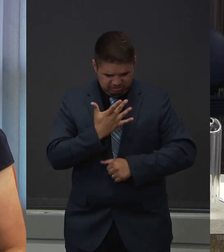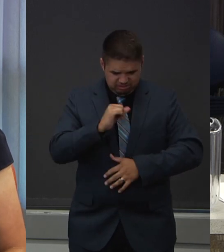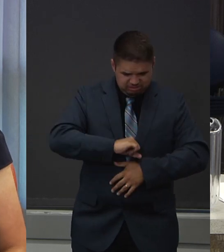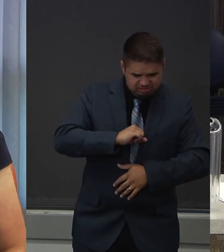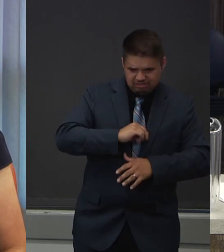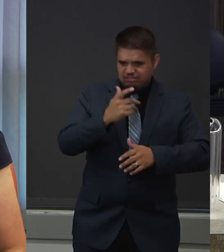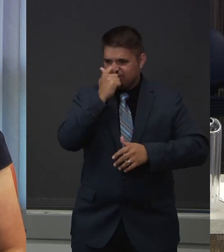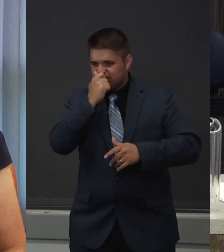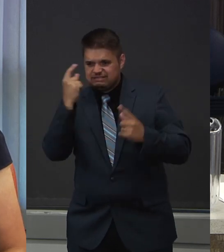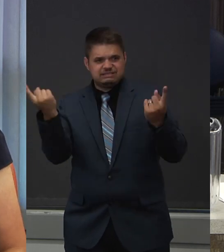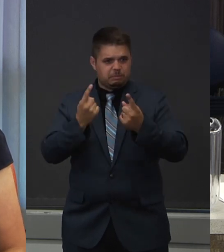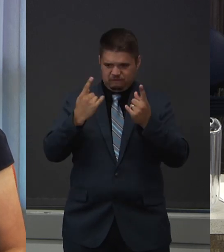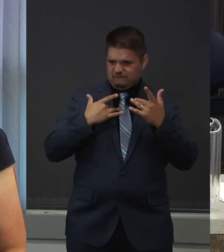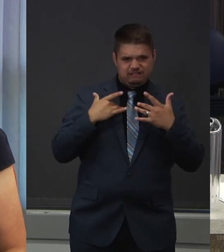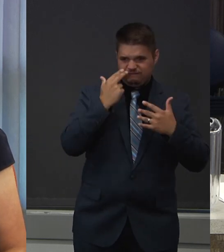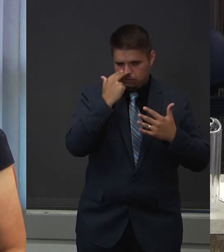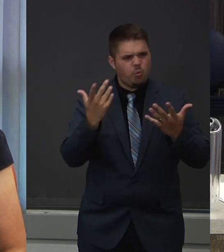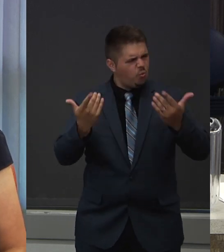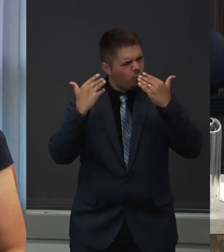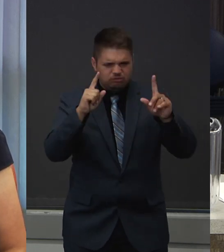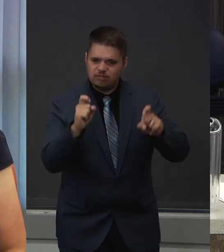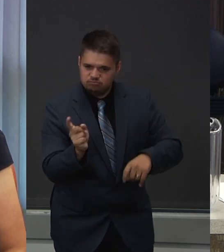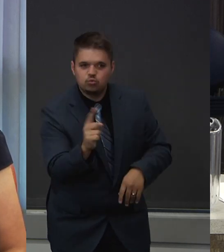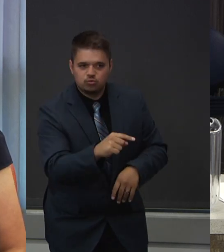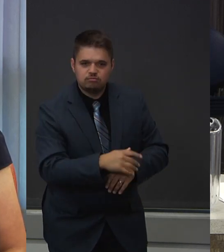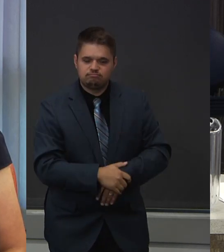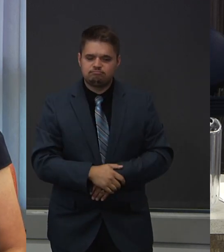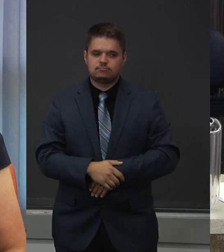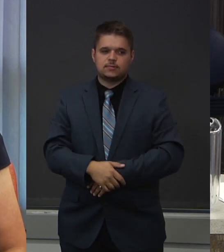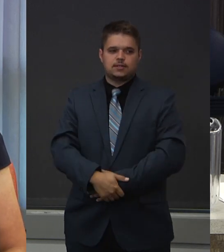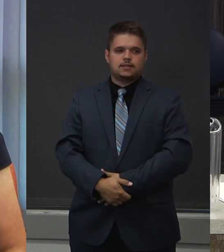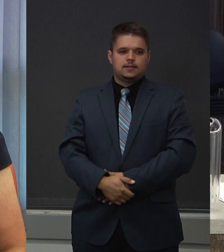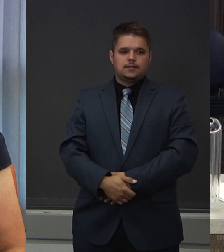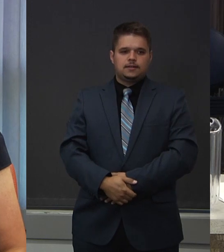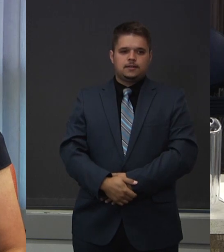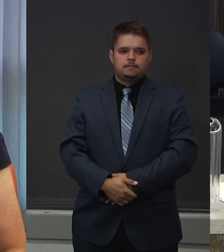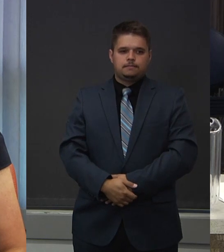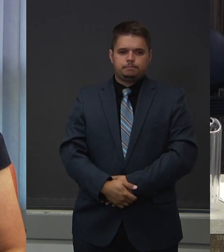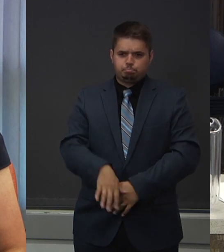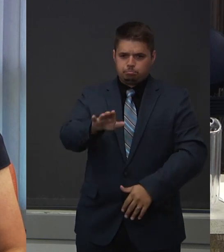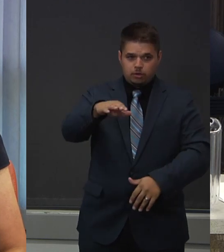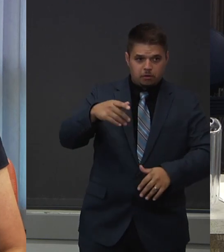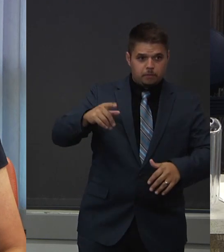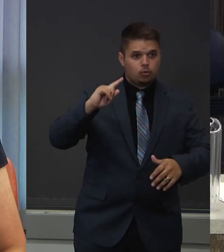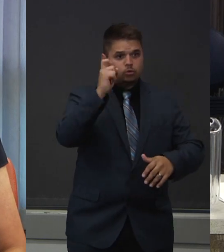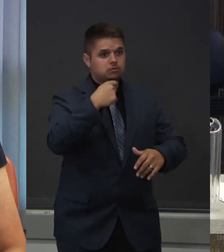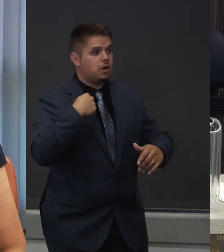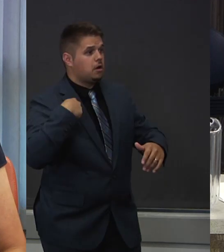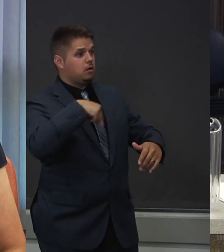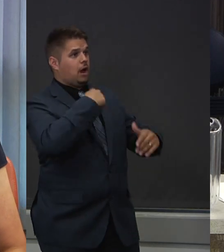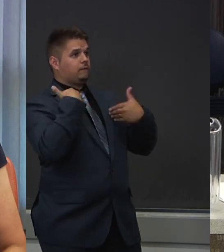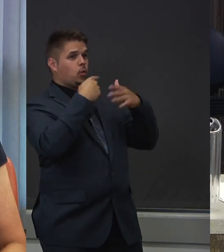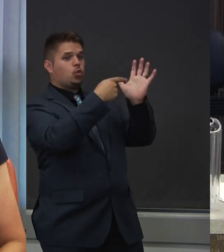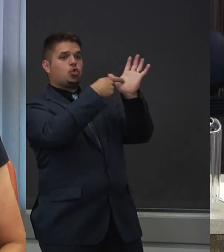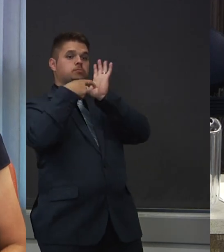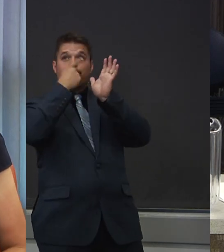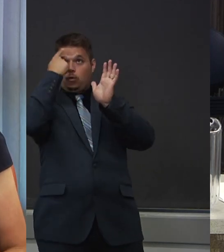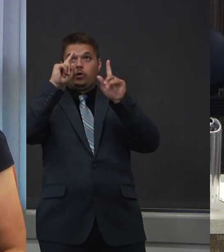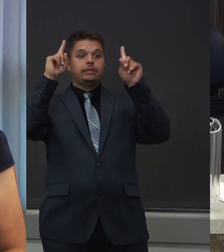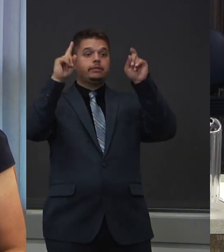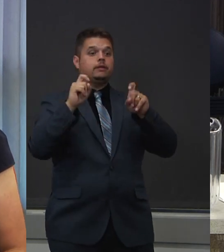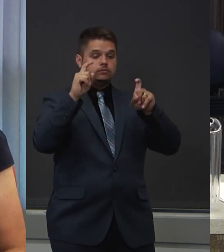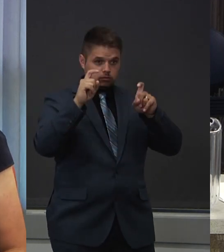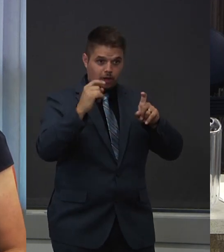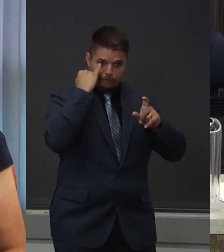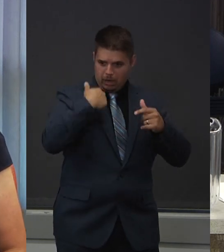is from Tanya. It looks to me like our criteria is still tied to getting tested only if symptoms are present. We